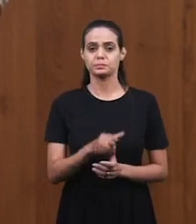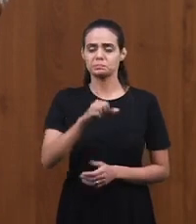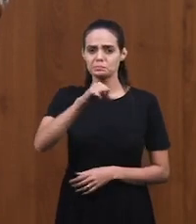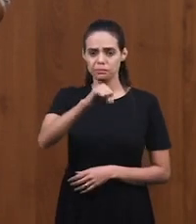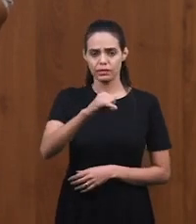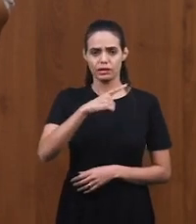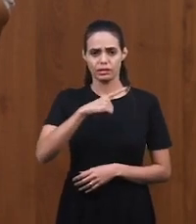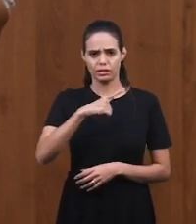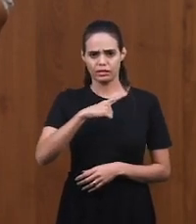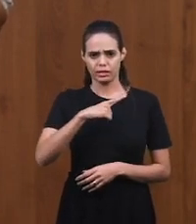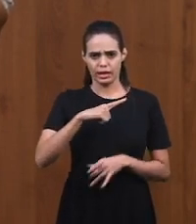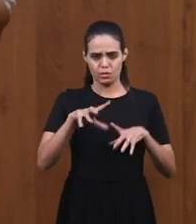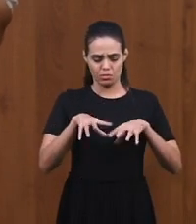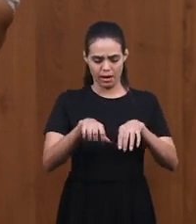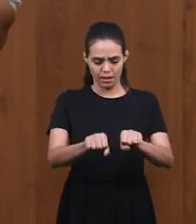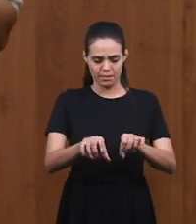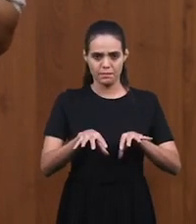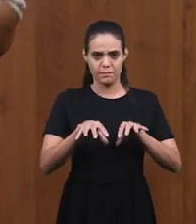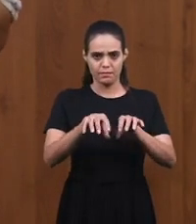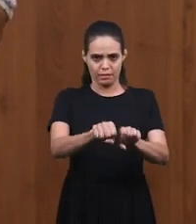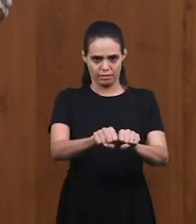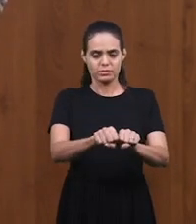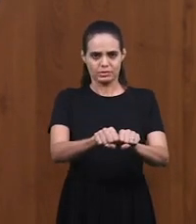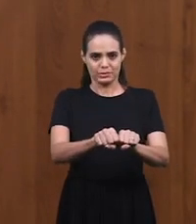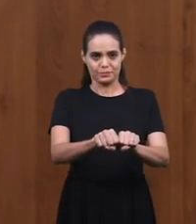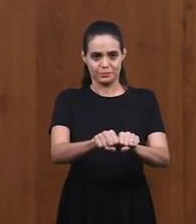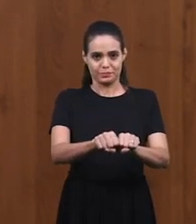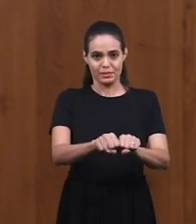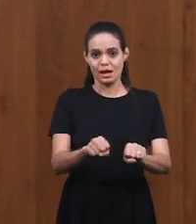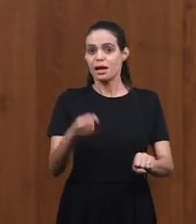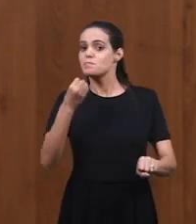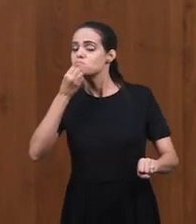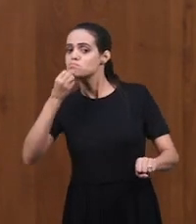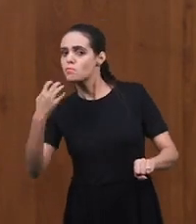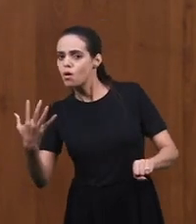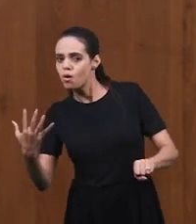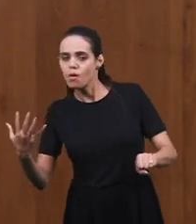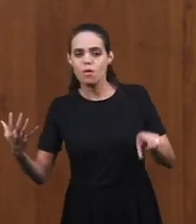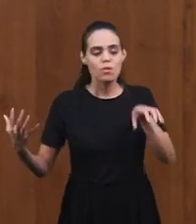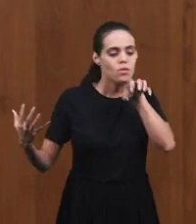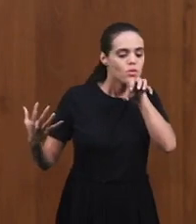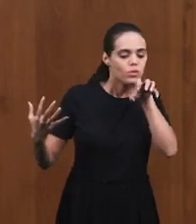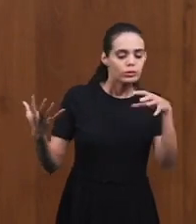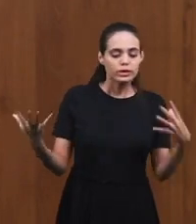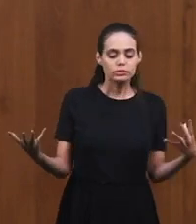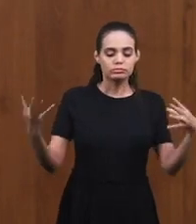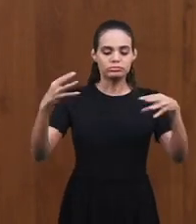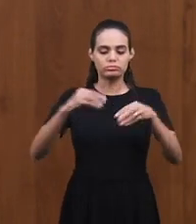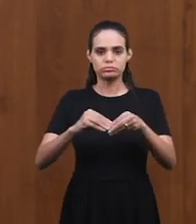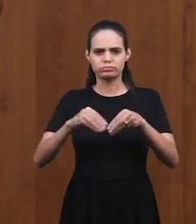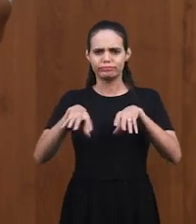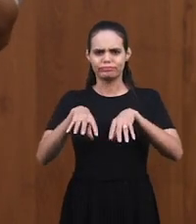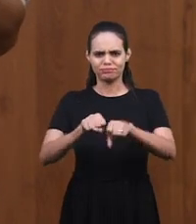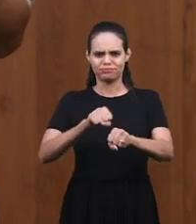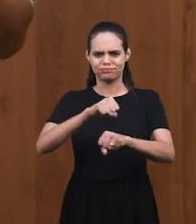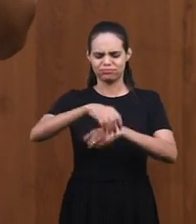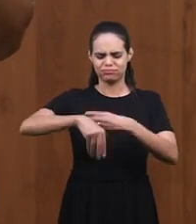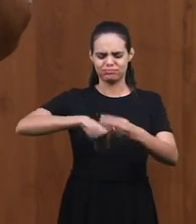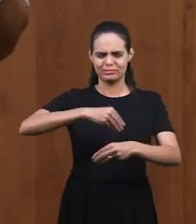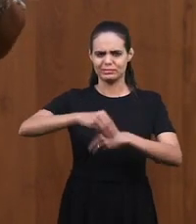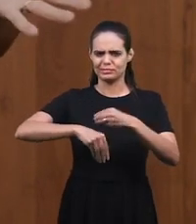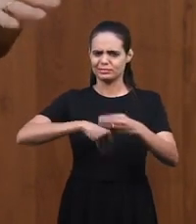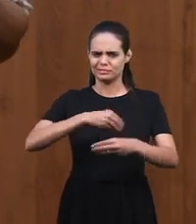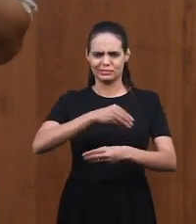The Bible tells us that if you take a dough. And if you put something